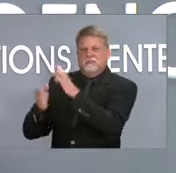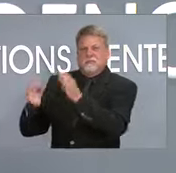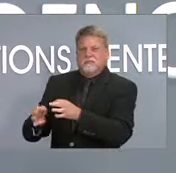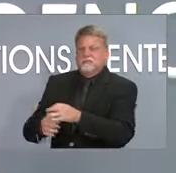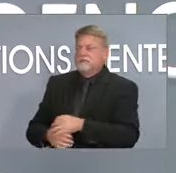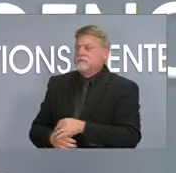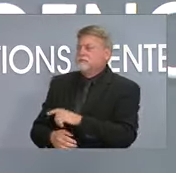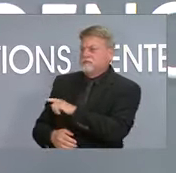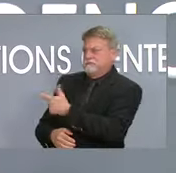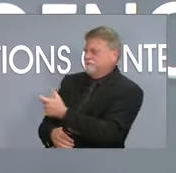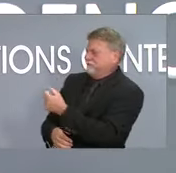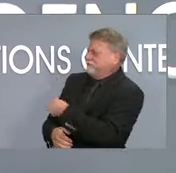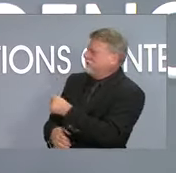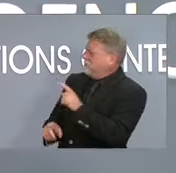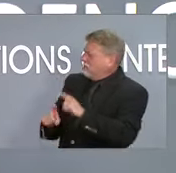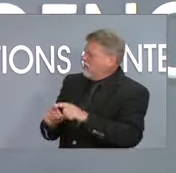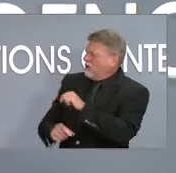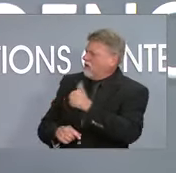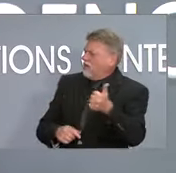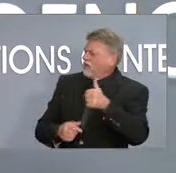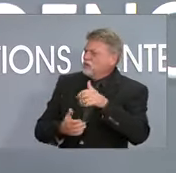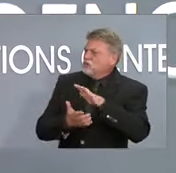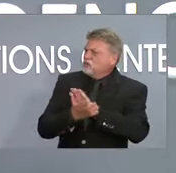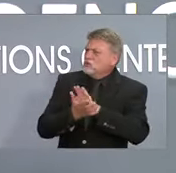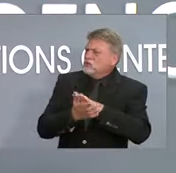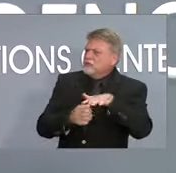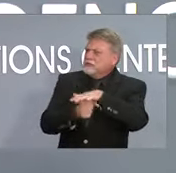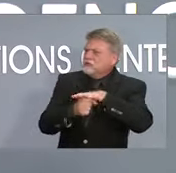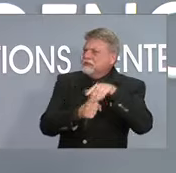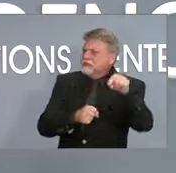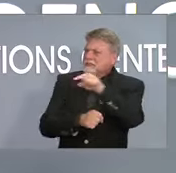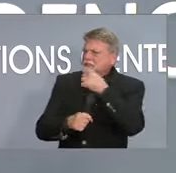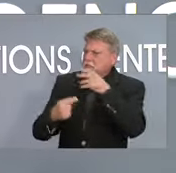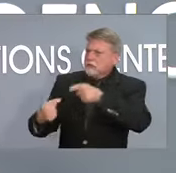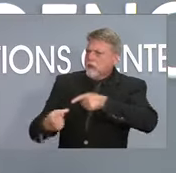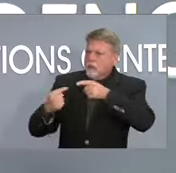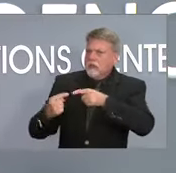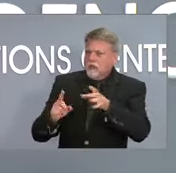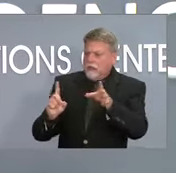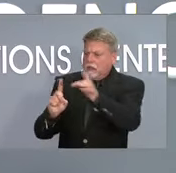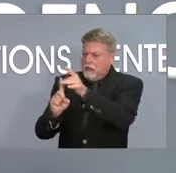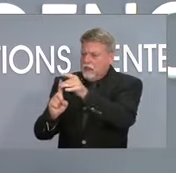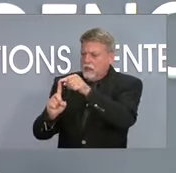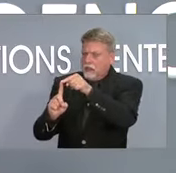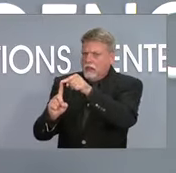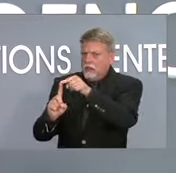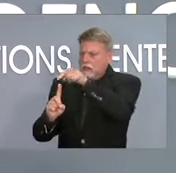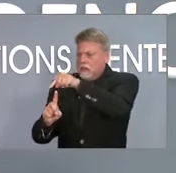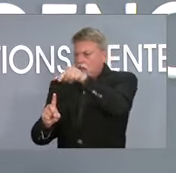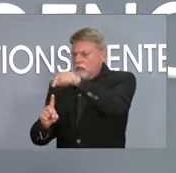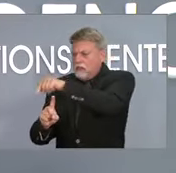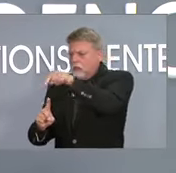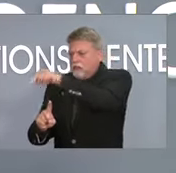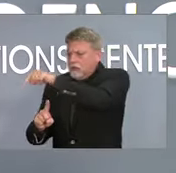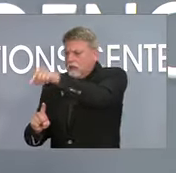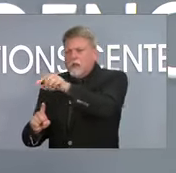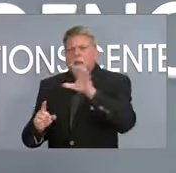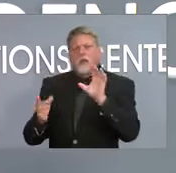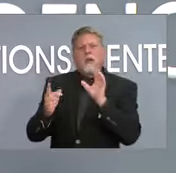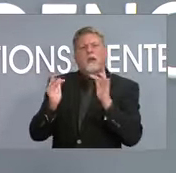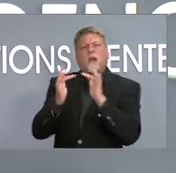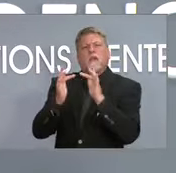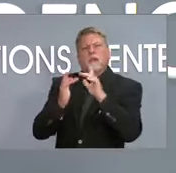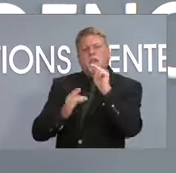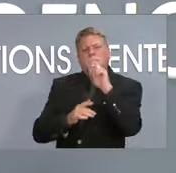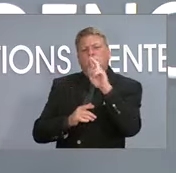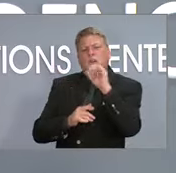saying that they're having a hard time keeping up with the contract tracing piece. I had at least two school districts here in the triad or two of the districts here in the triad